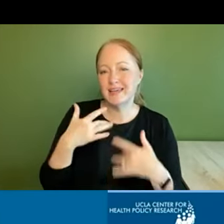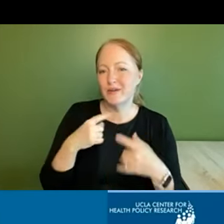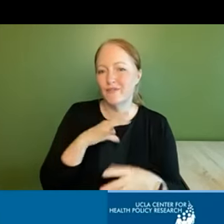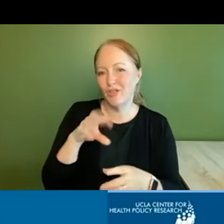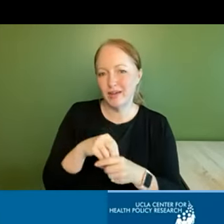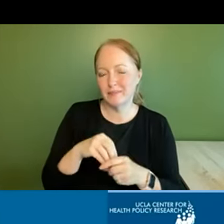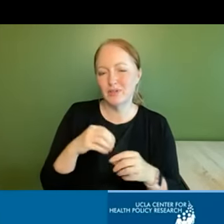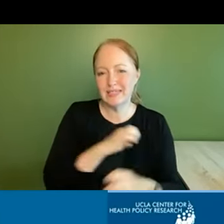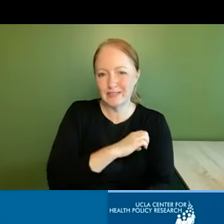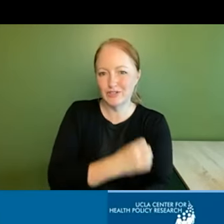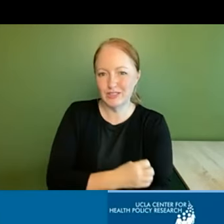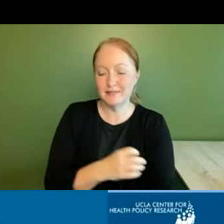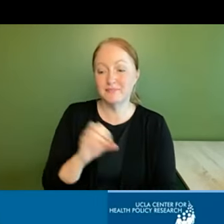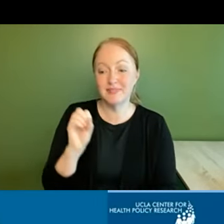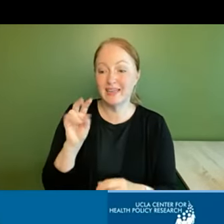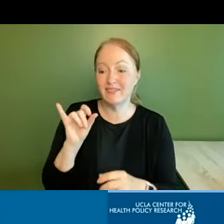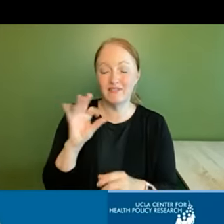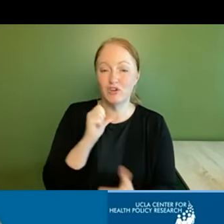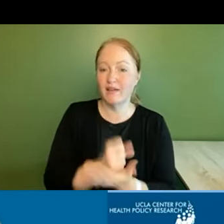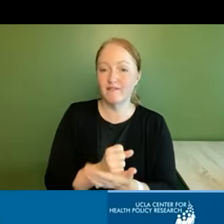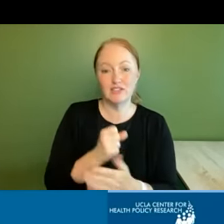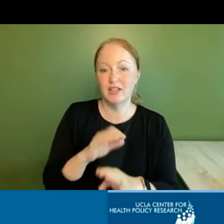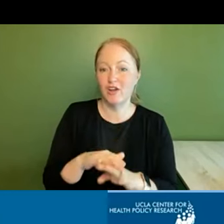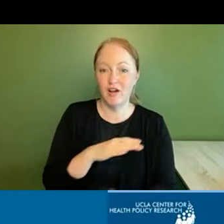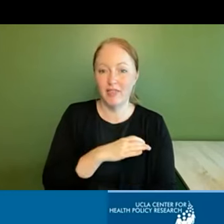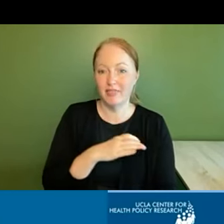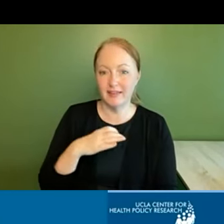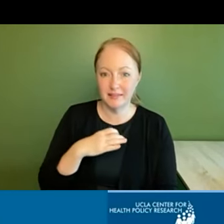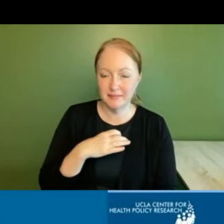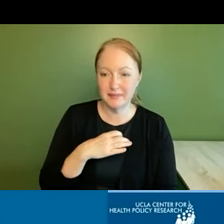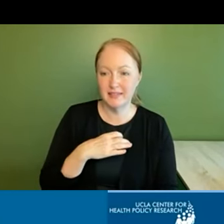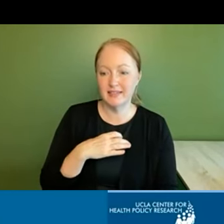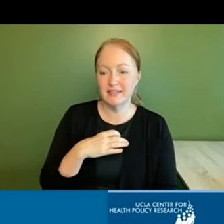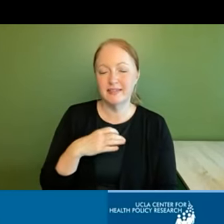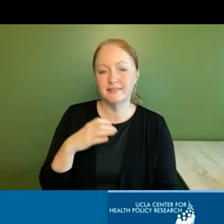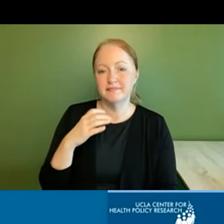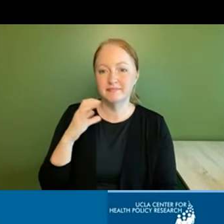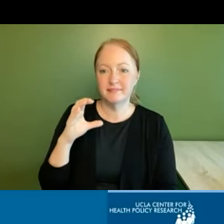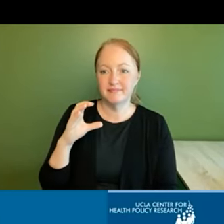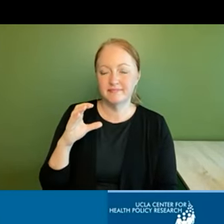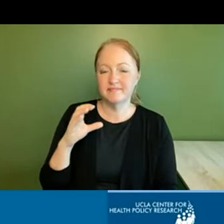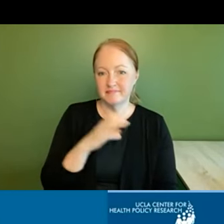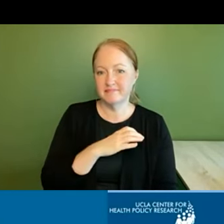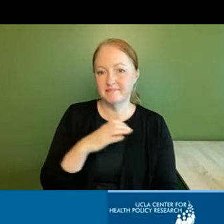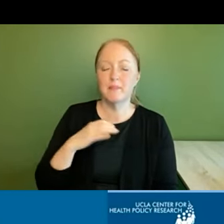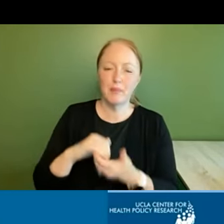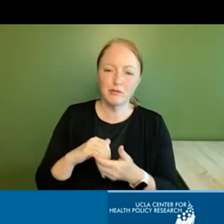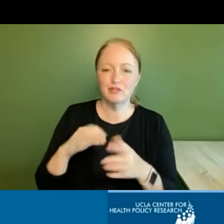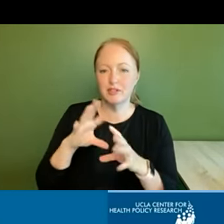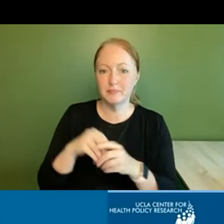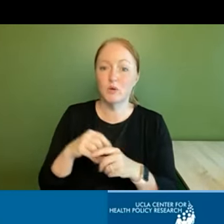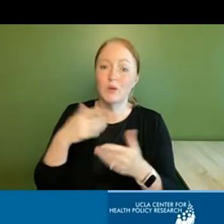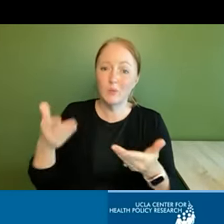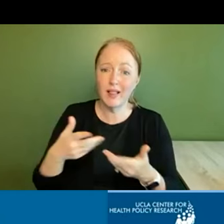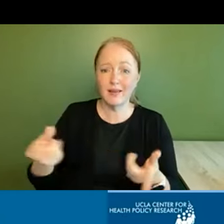and just so you know even if you're not officially on the the california aging and disability research partnership we welcome